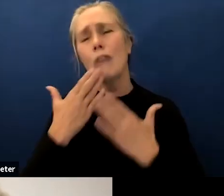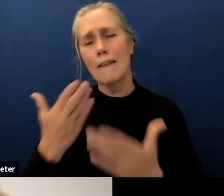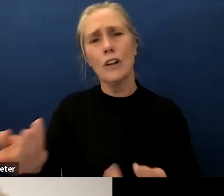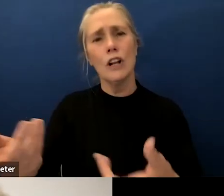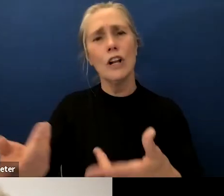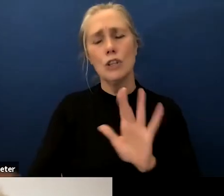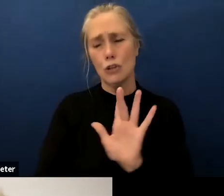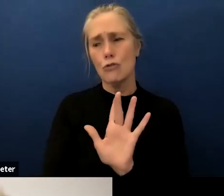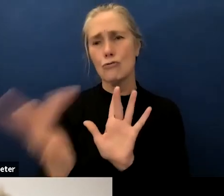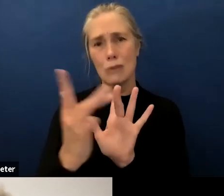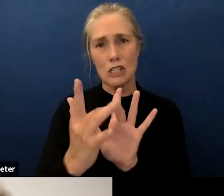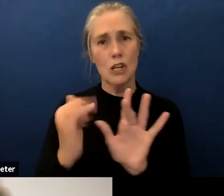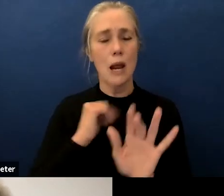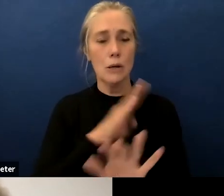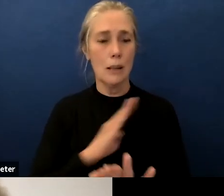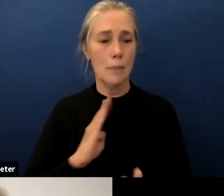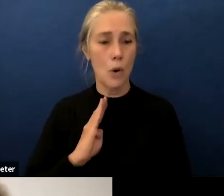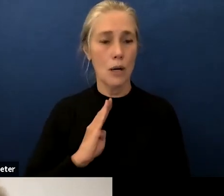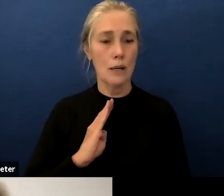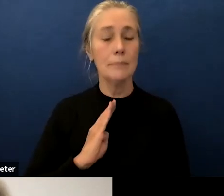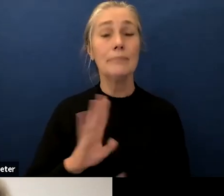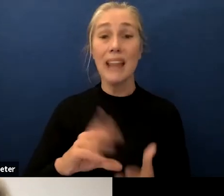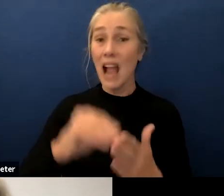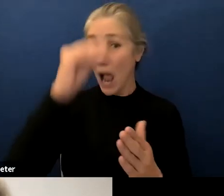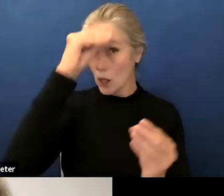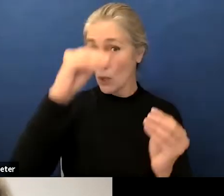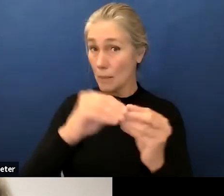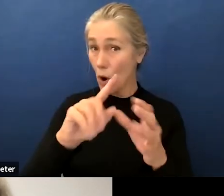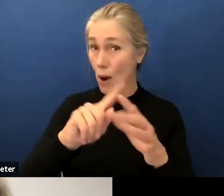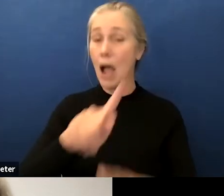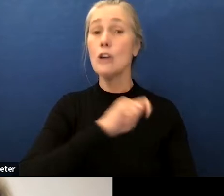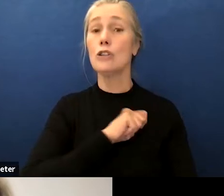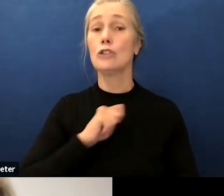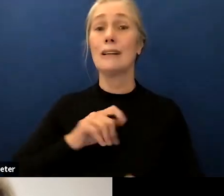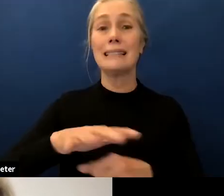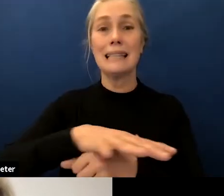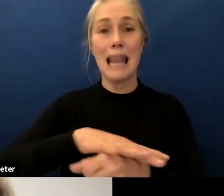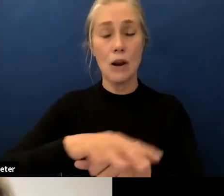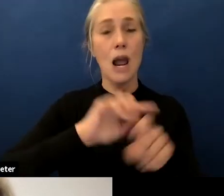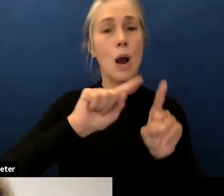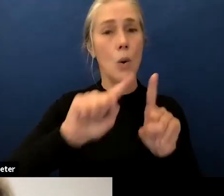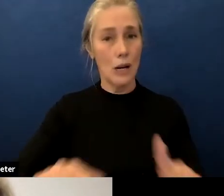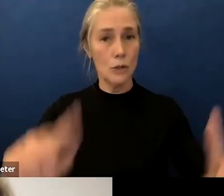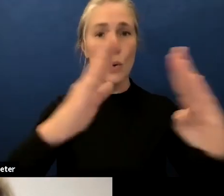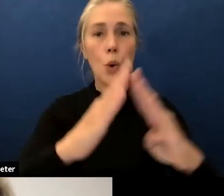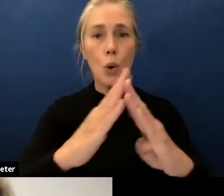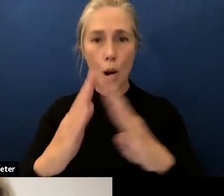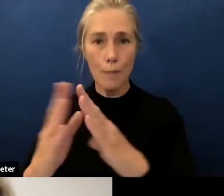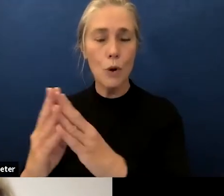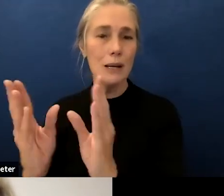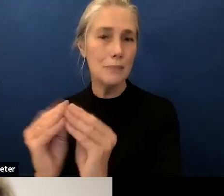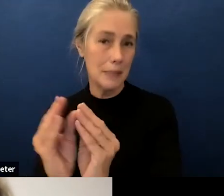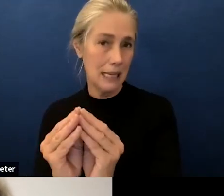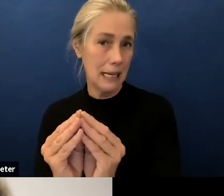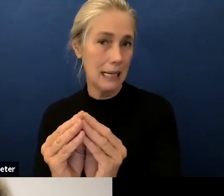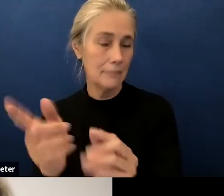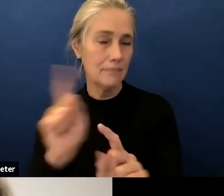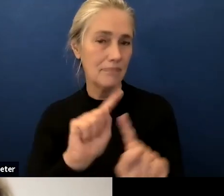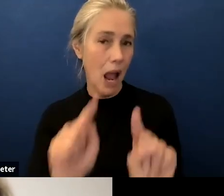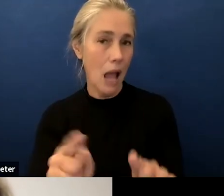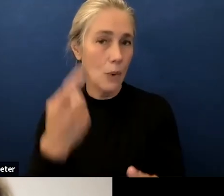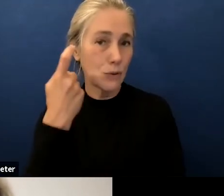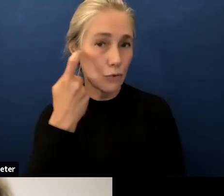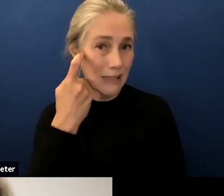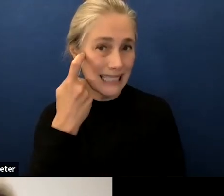i had the opportunity to learn about more about the trustee areas and attend the community meeting recently and